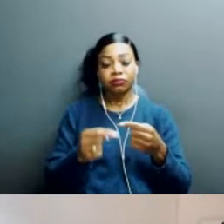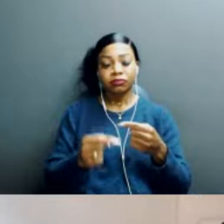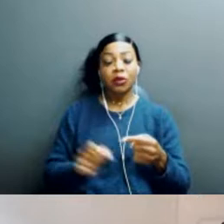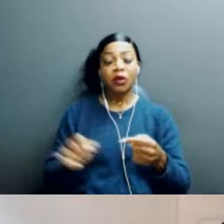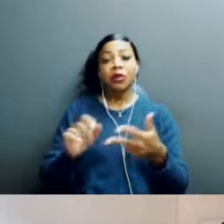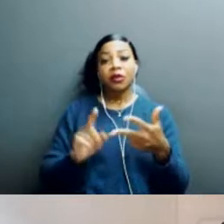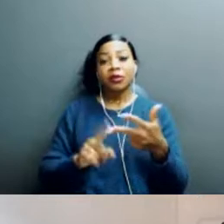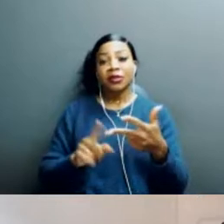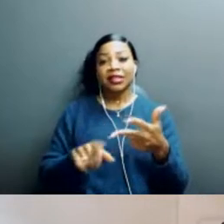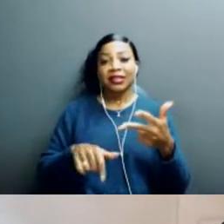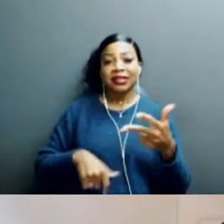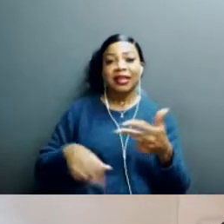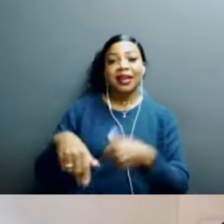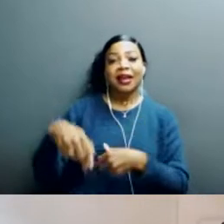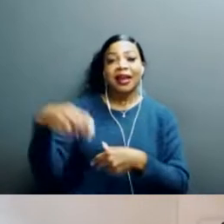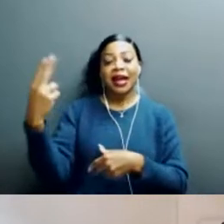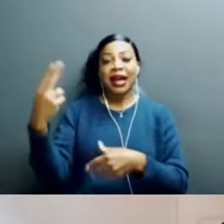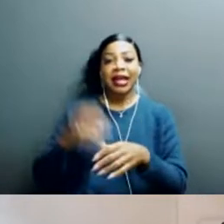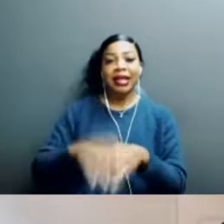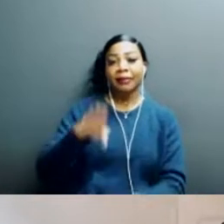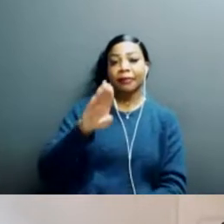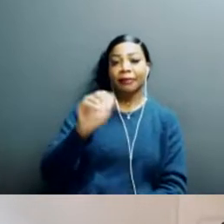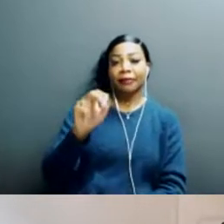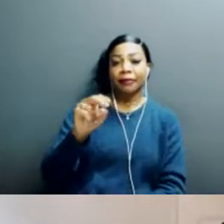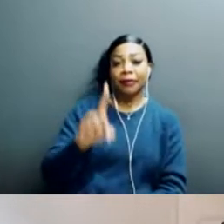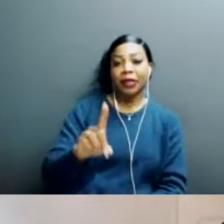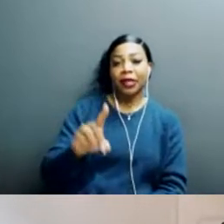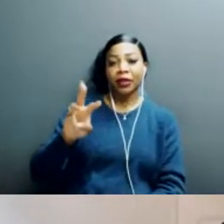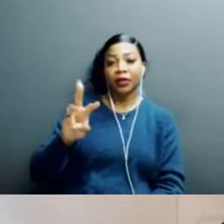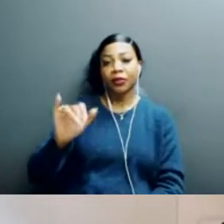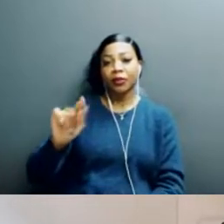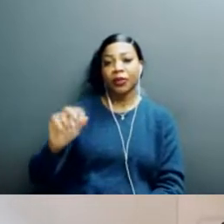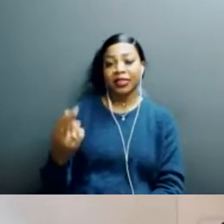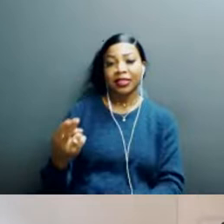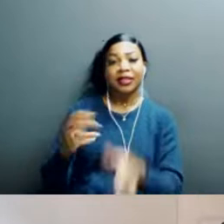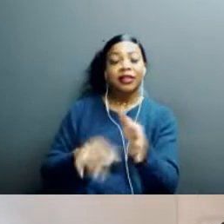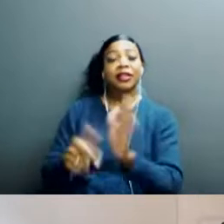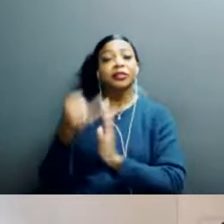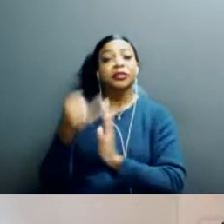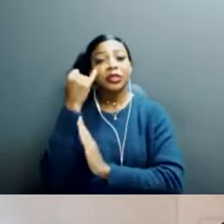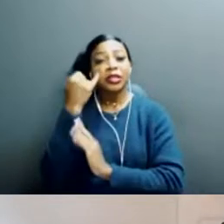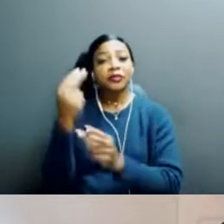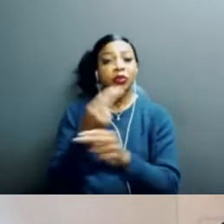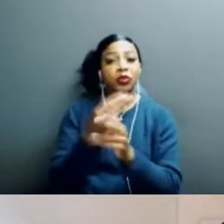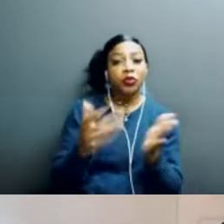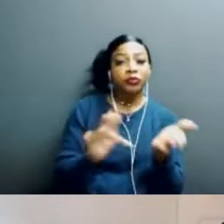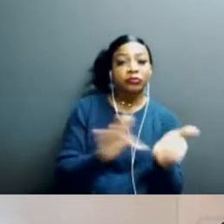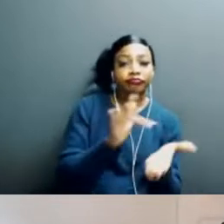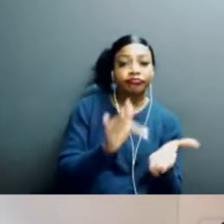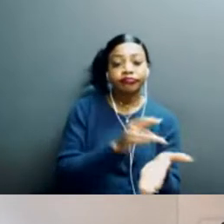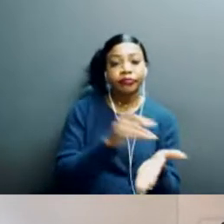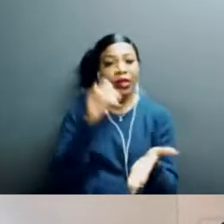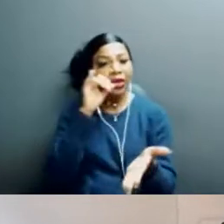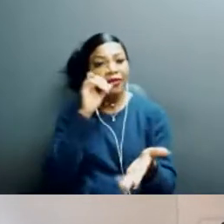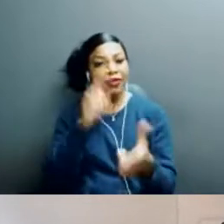looking for high bandwidth. So for example, if it's on your mobile device, a tablet or an iPhone, and all of a sudden your data